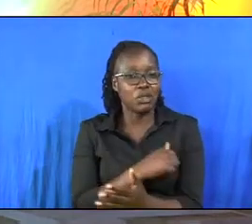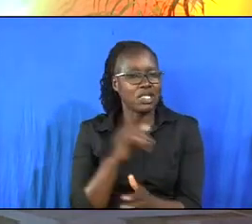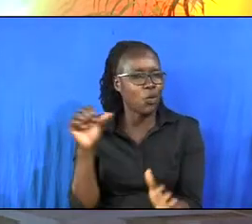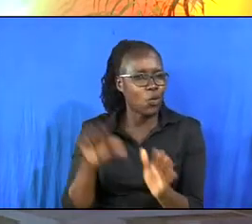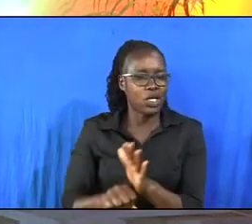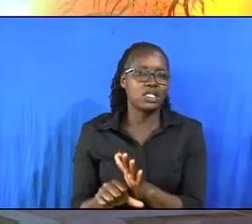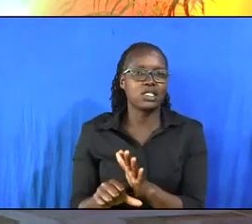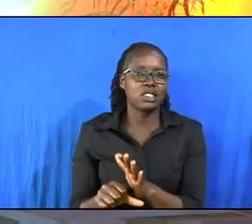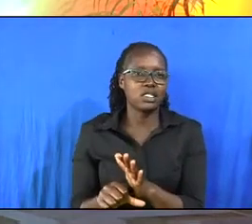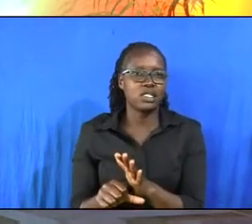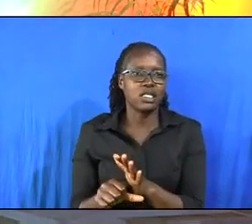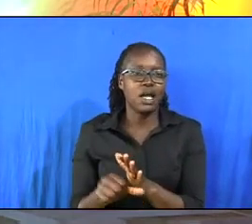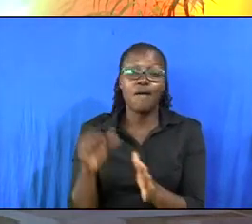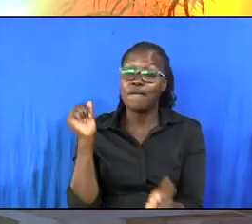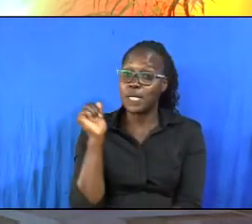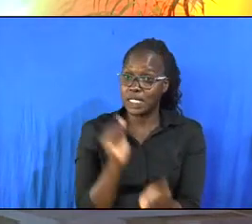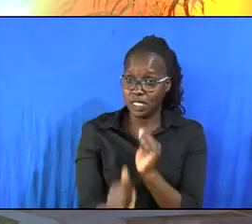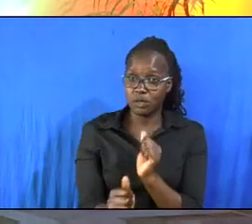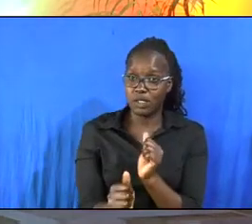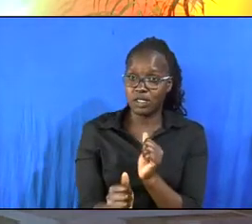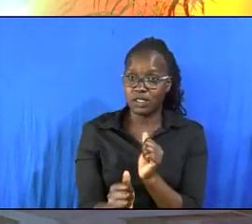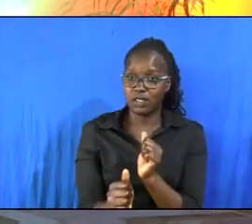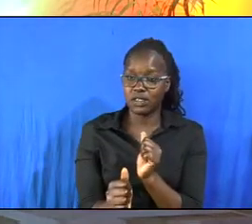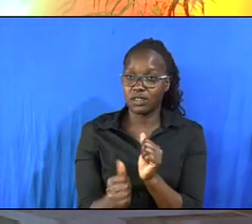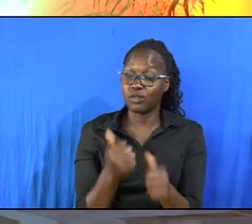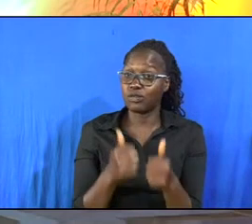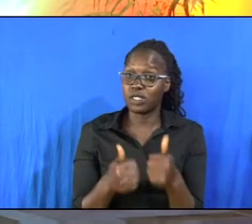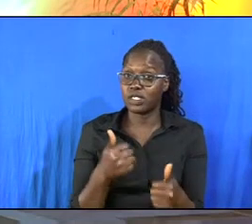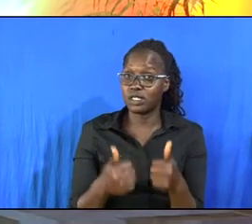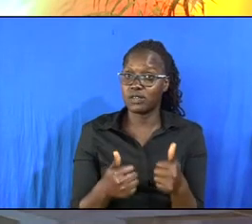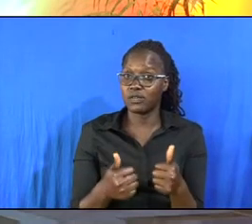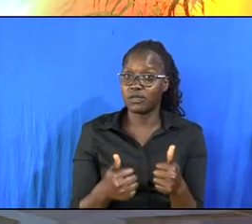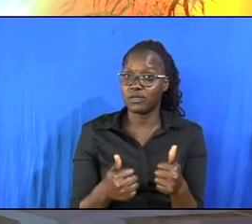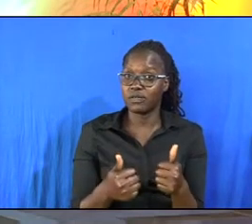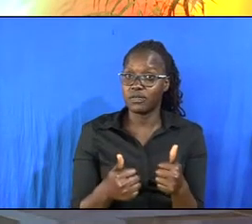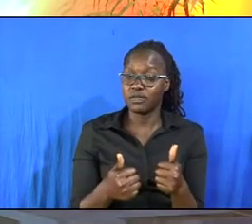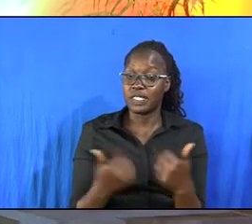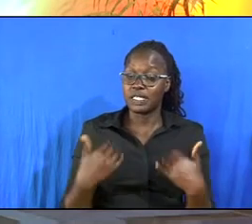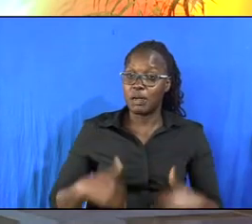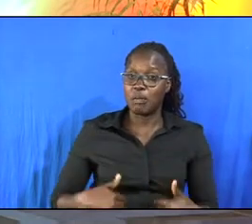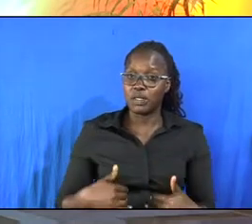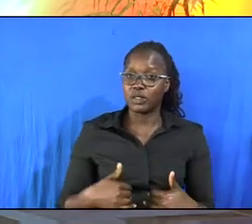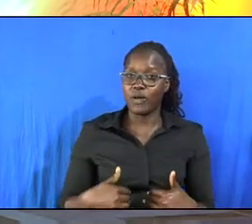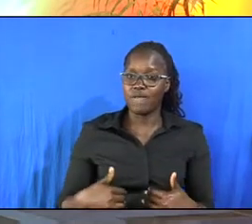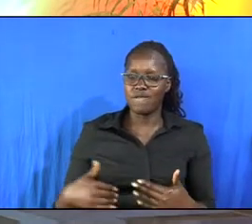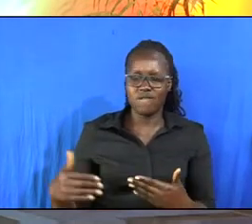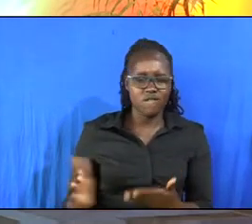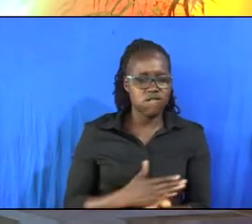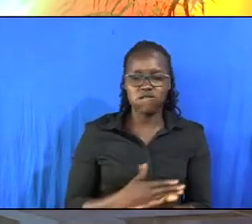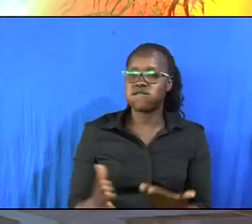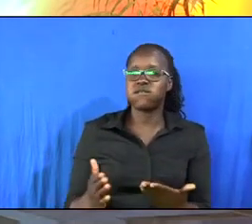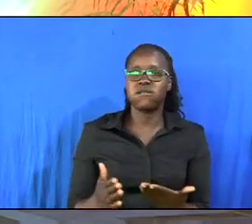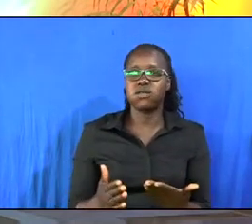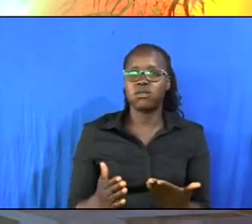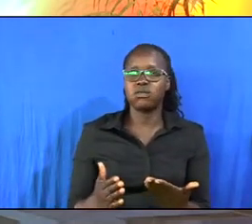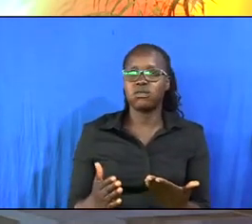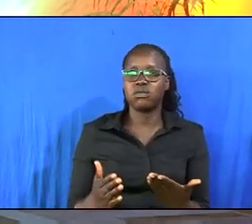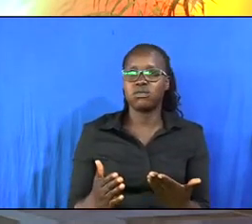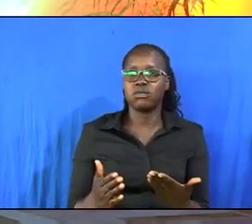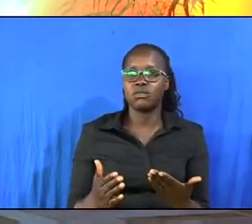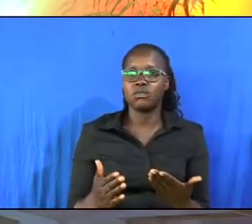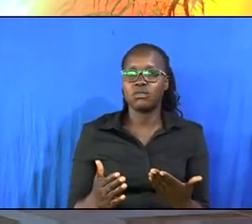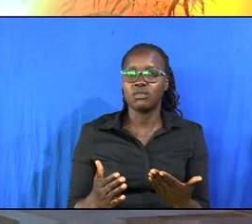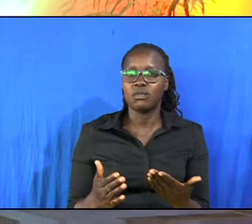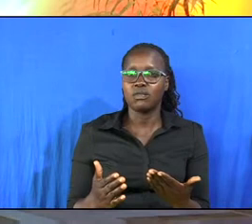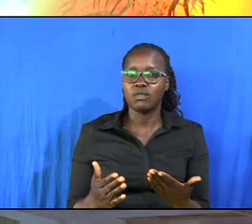kind of punishment is the one is that is that person who gets who gets that that that kind of